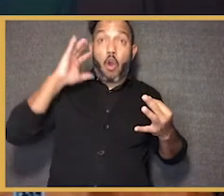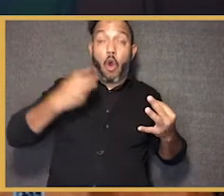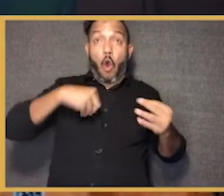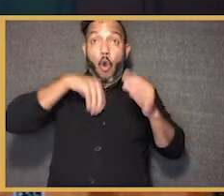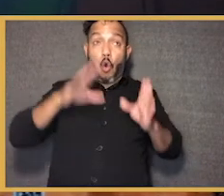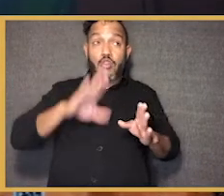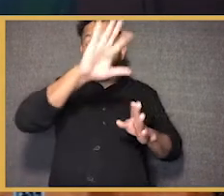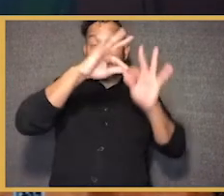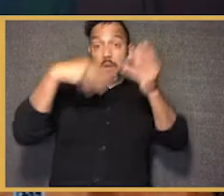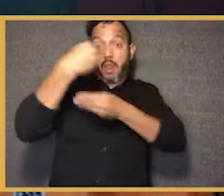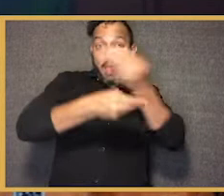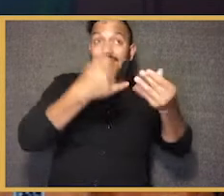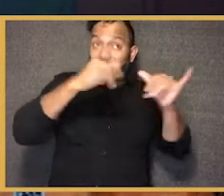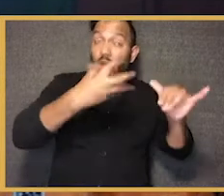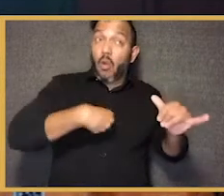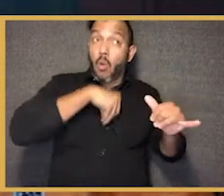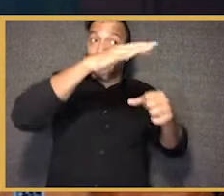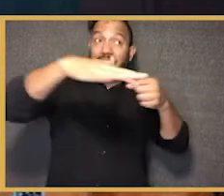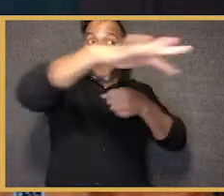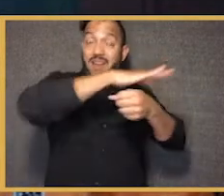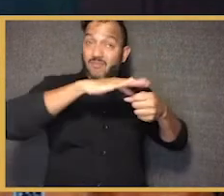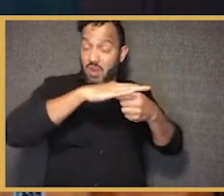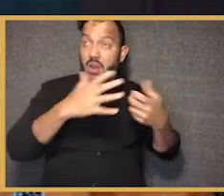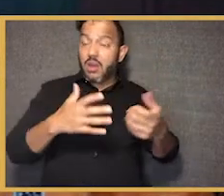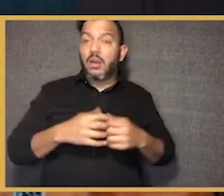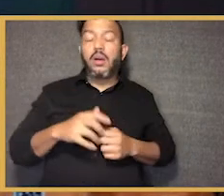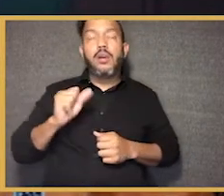direct by descendants of the family that owned.